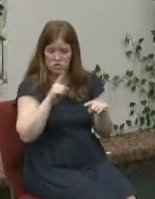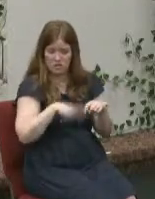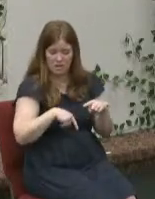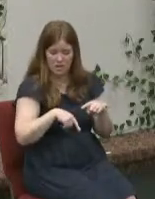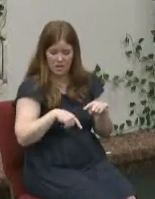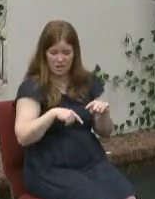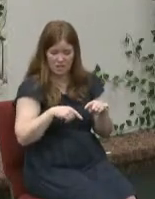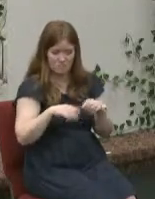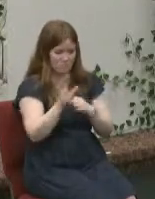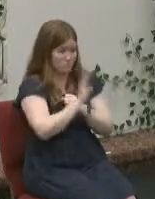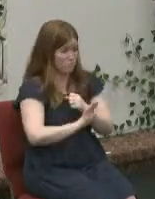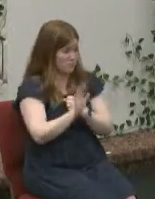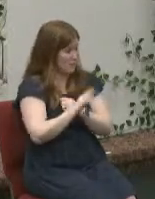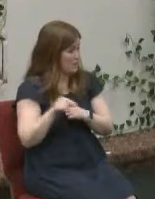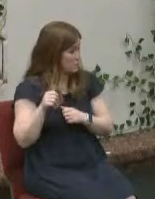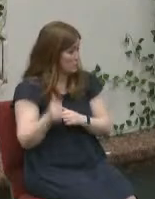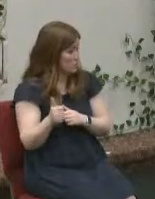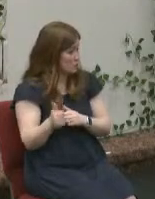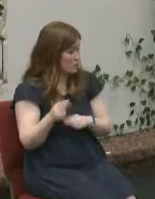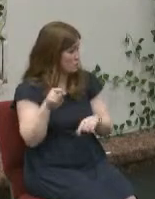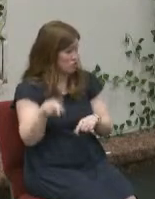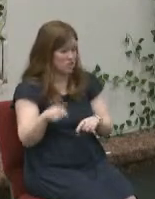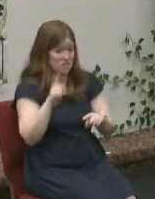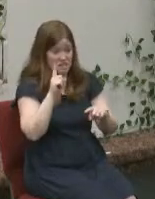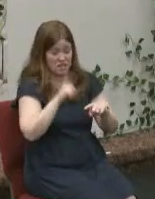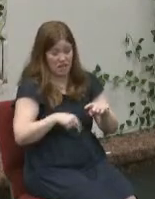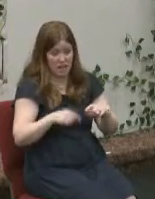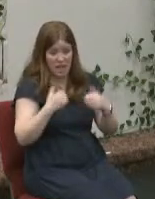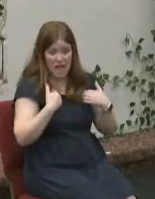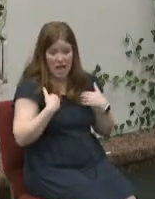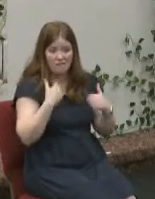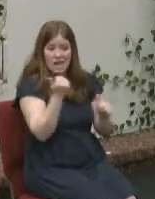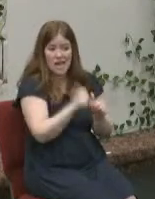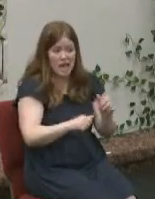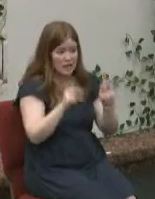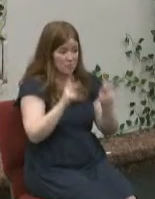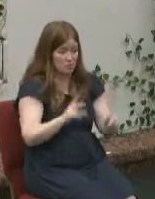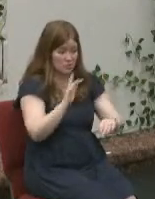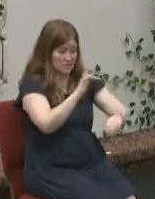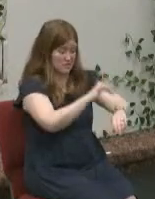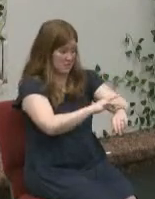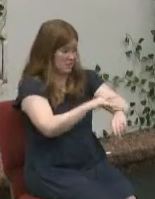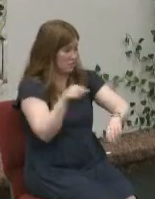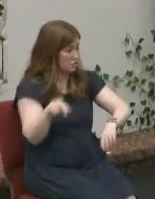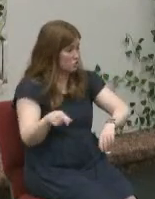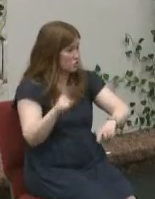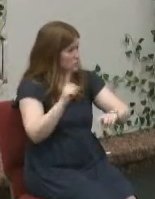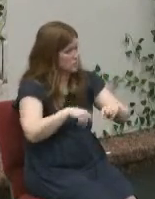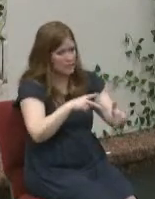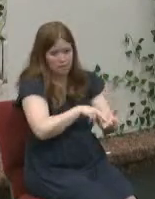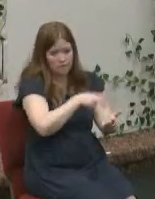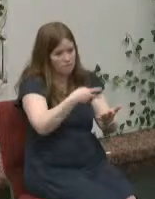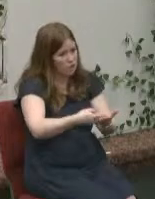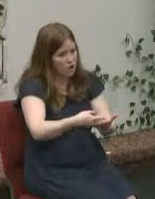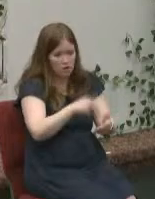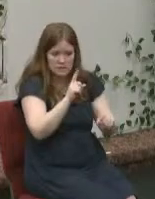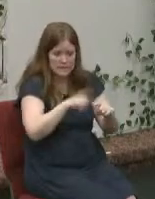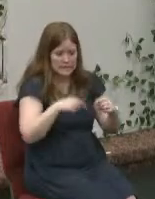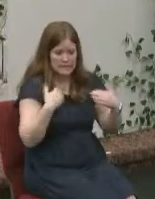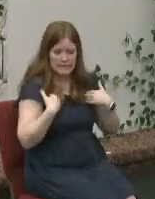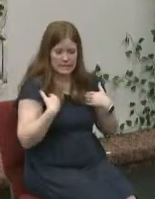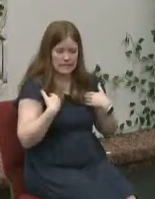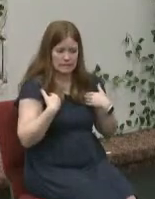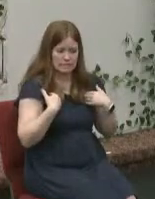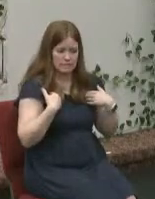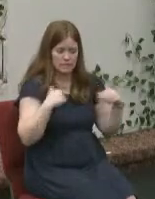capable of protecting herself she cannot have anyone really touch her she cannot fall down she can't have any